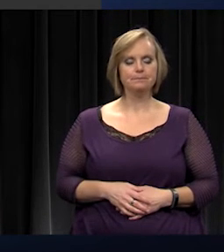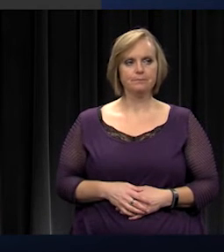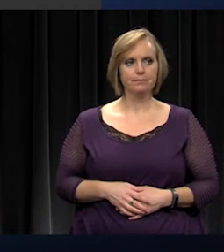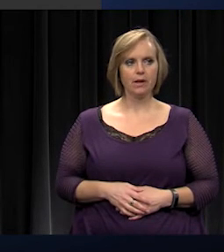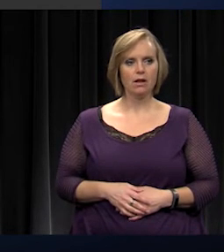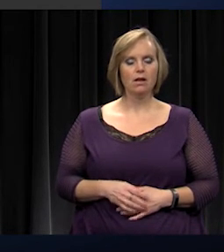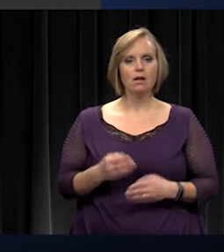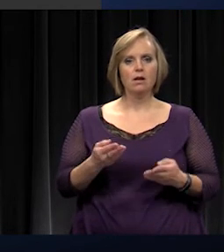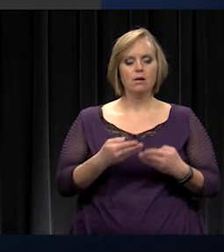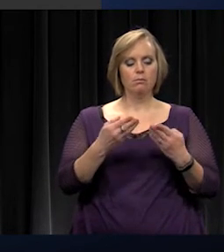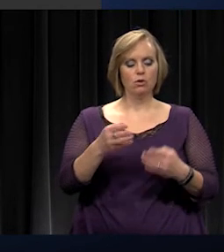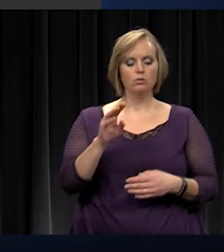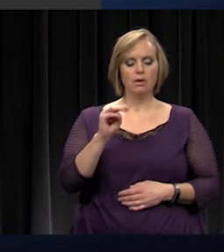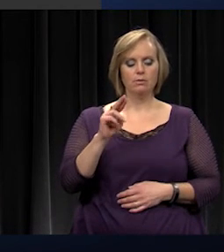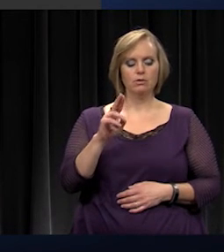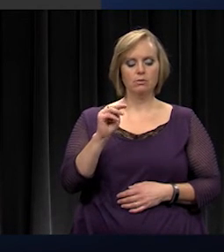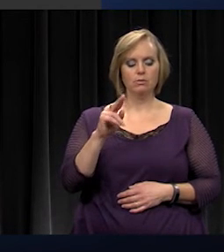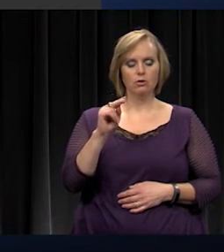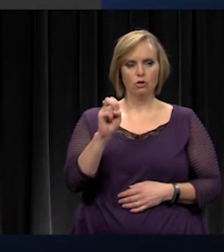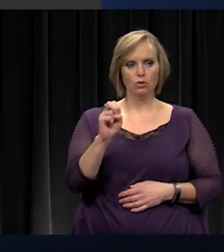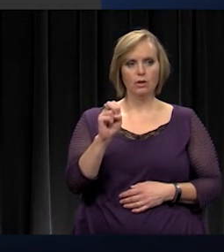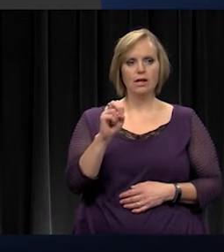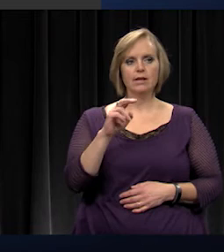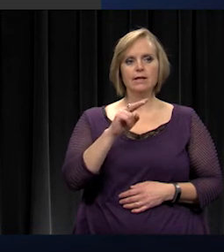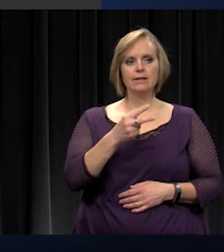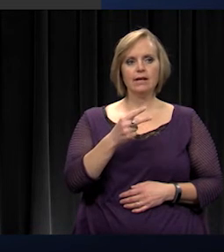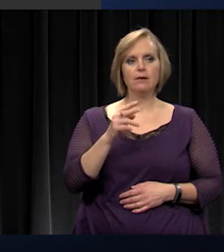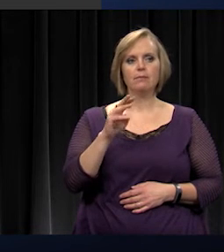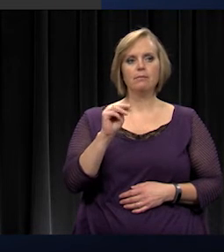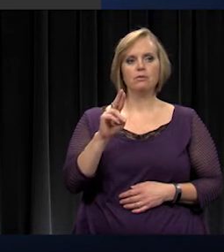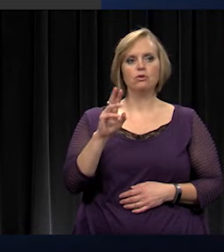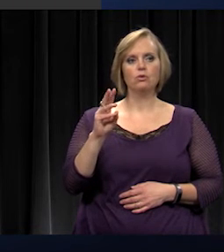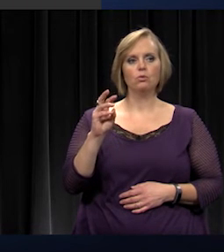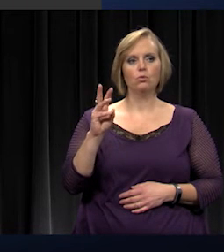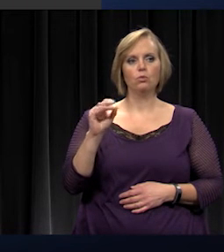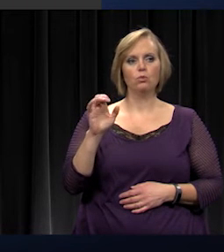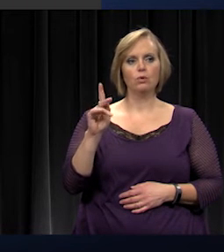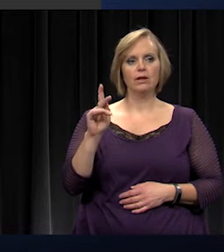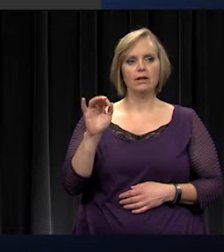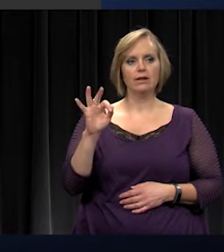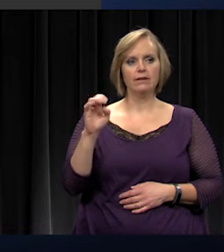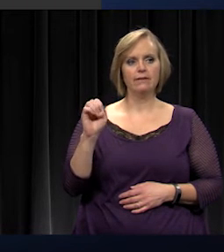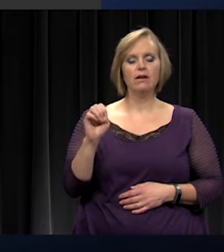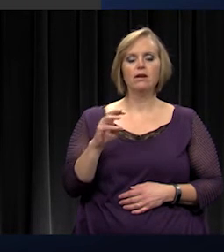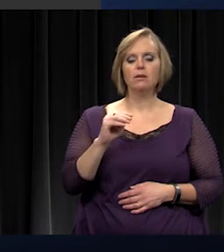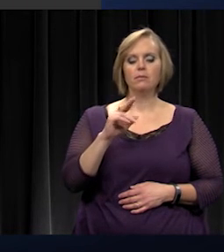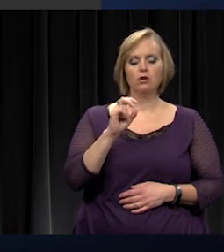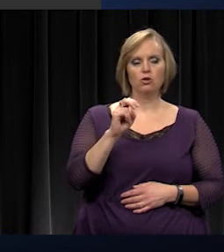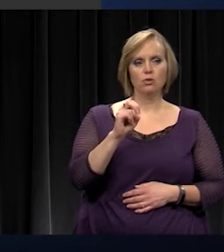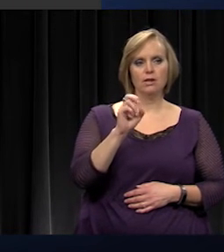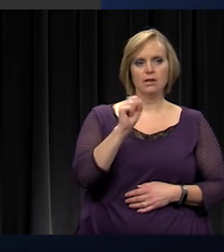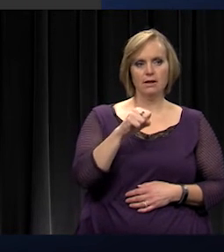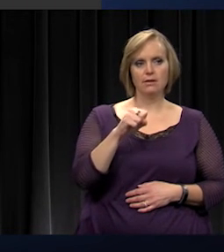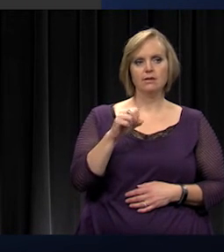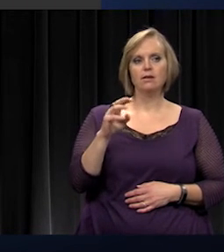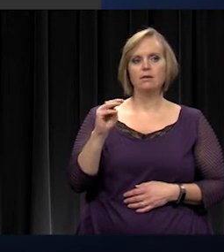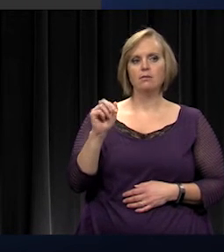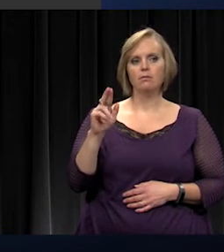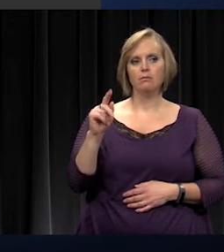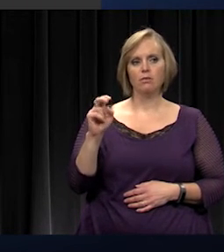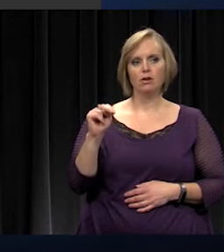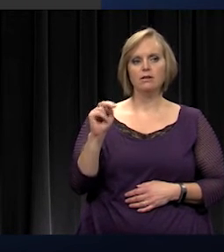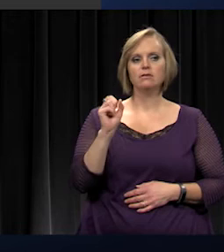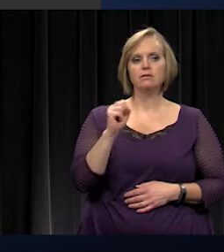I have a motion by Mr. McCune and a second by Mr. Whitcliffe. Mr. McCune. Yes. Mrs. Martin. Yes. Mrs. Felter. Yes.